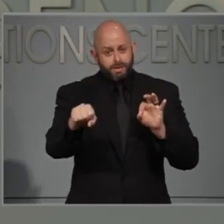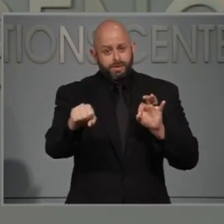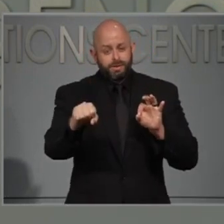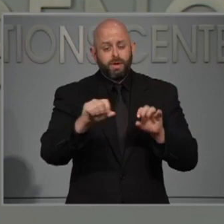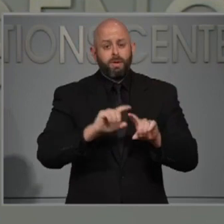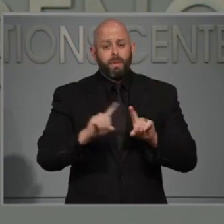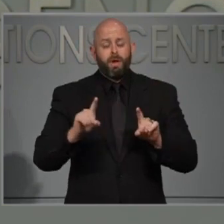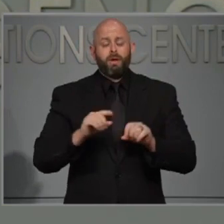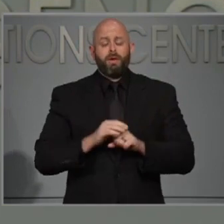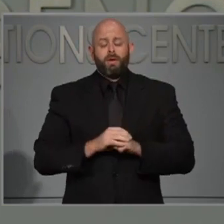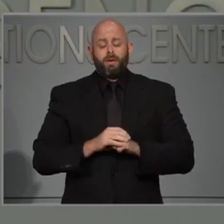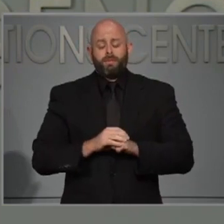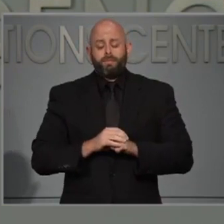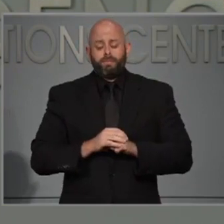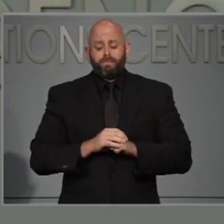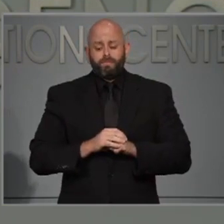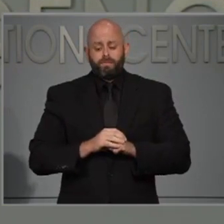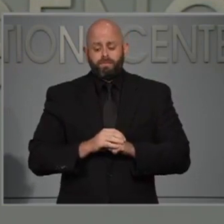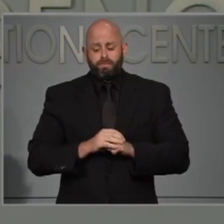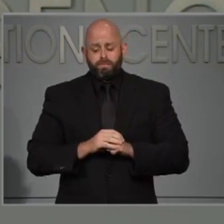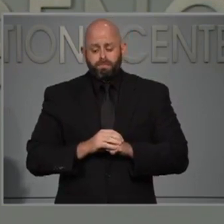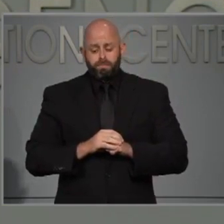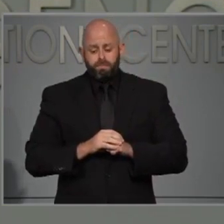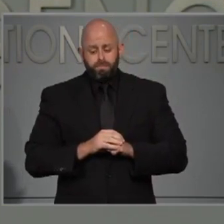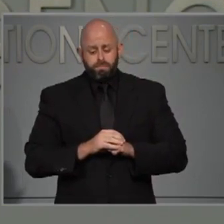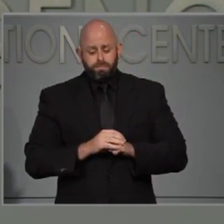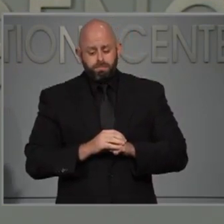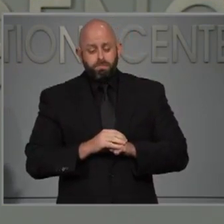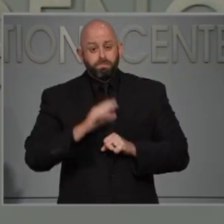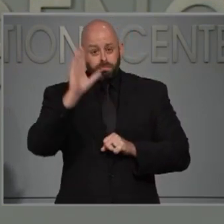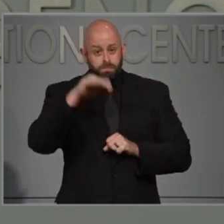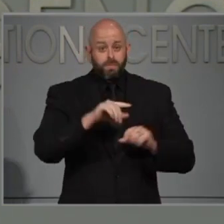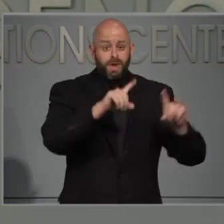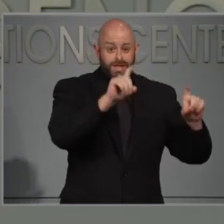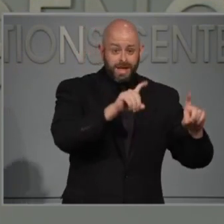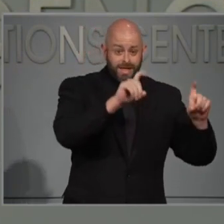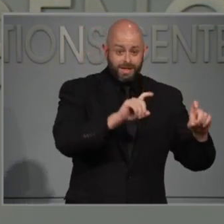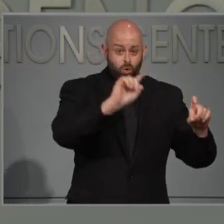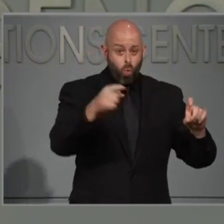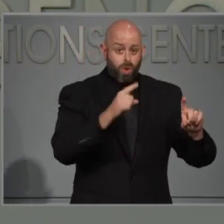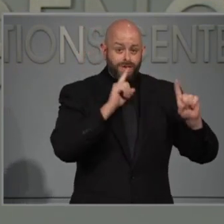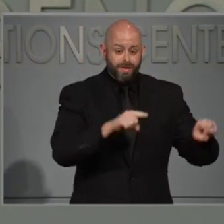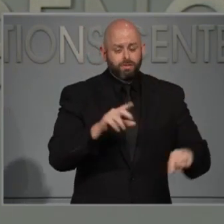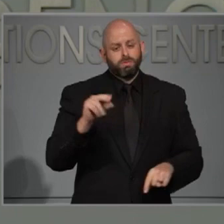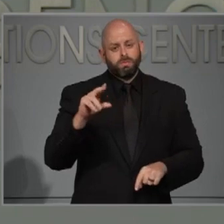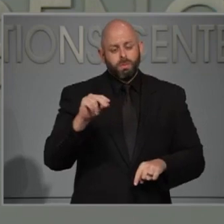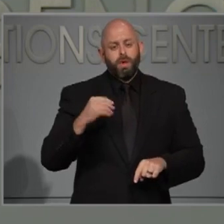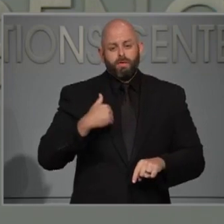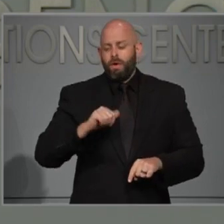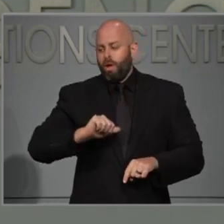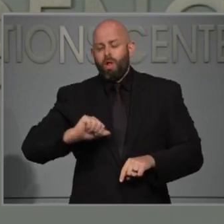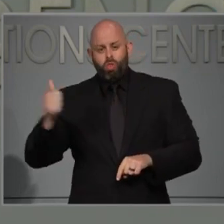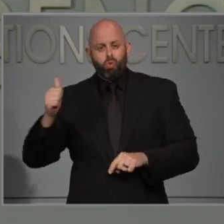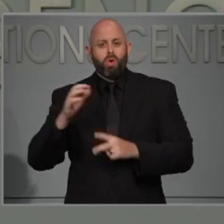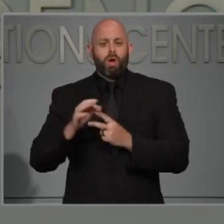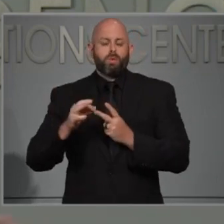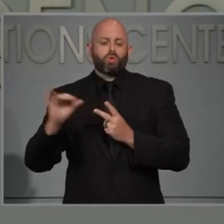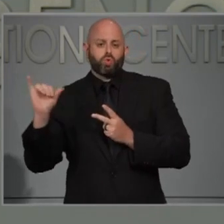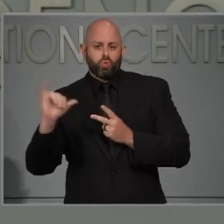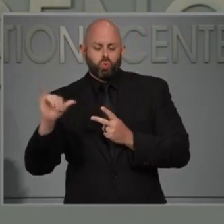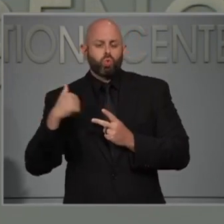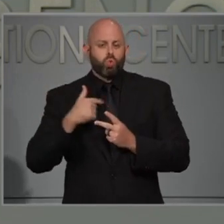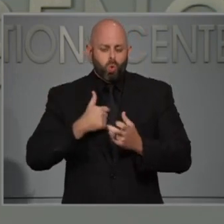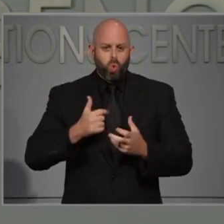make sure we know that all of the things that we're doing, testing itself is not the only thing we need to do, which is why we want to have a